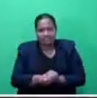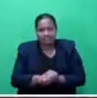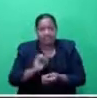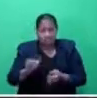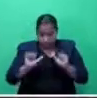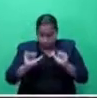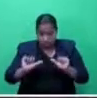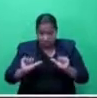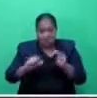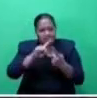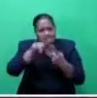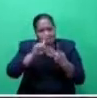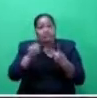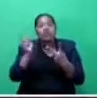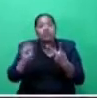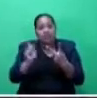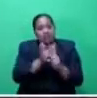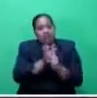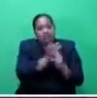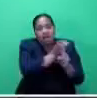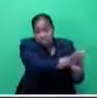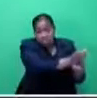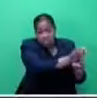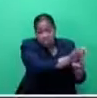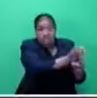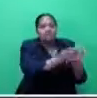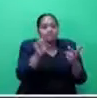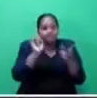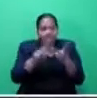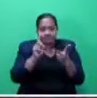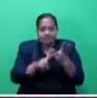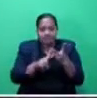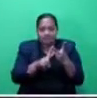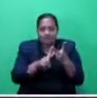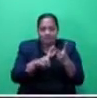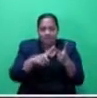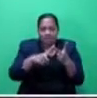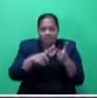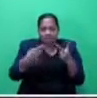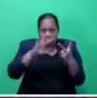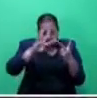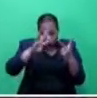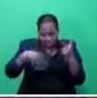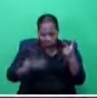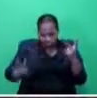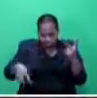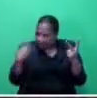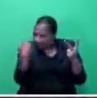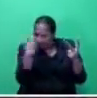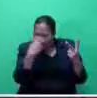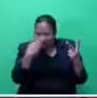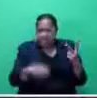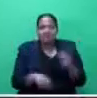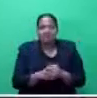in two forms, the isolation and the quarantine. We do the isolation and the quarantine well, we kill COVID in Fiji, Mr. Speaker, sir.